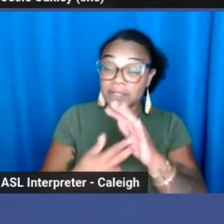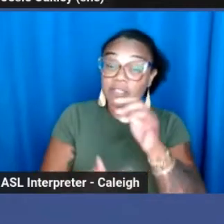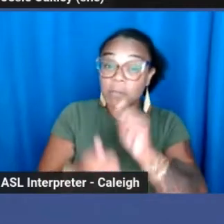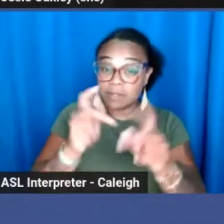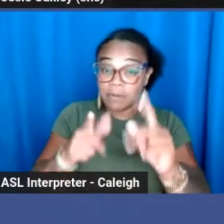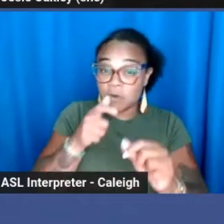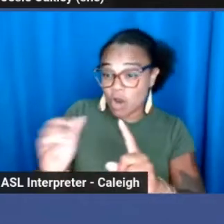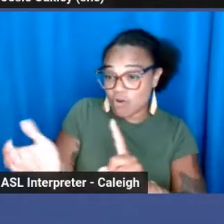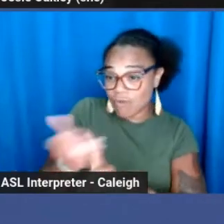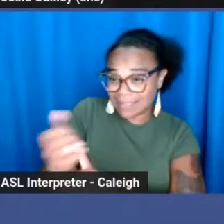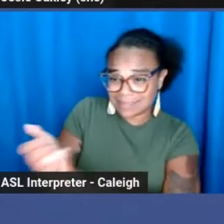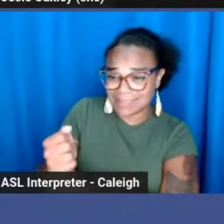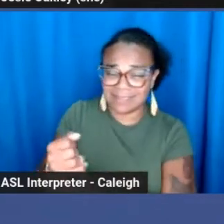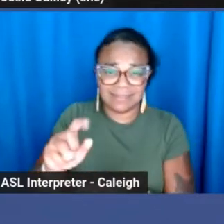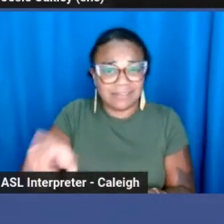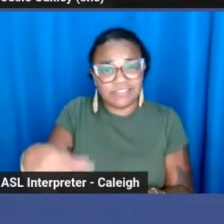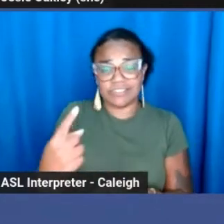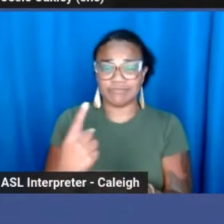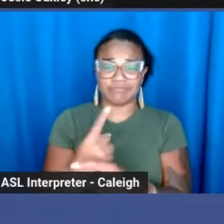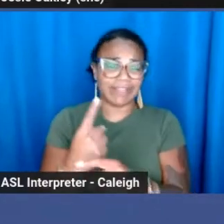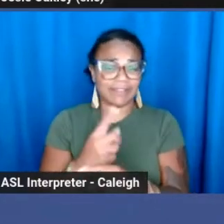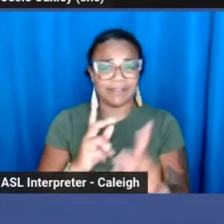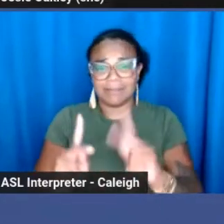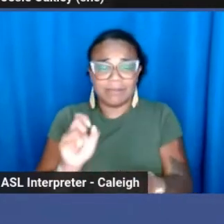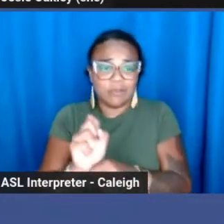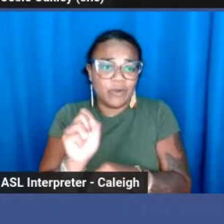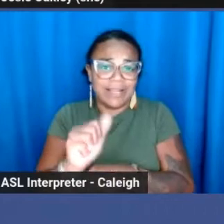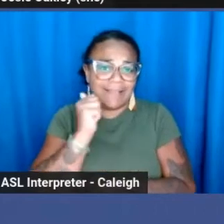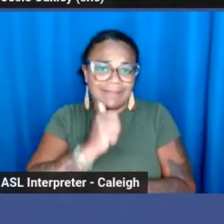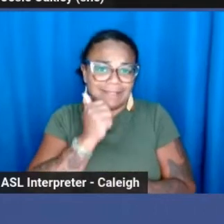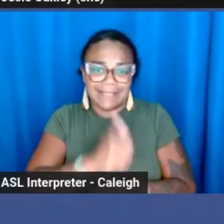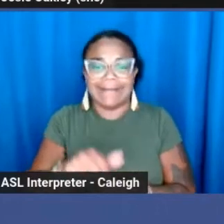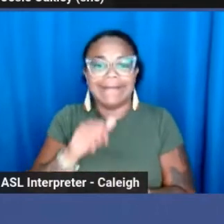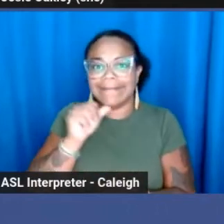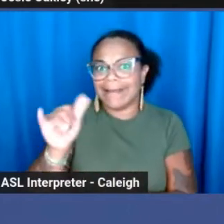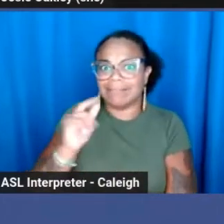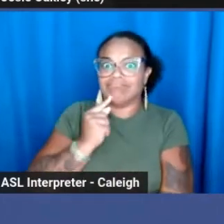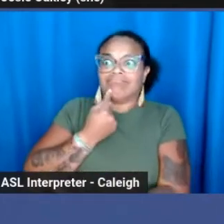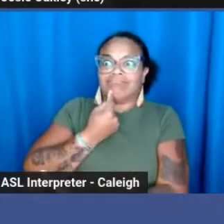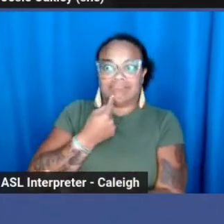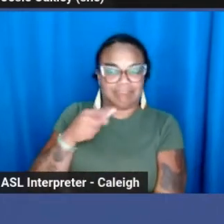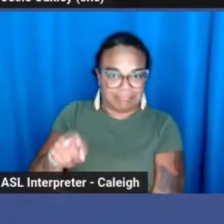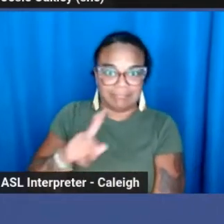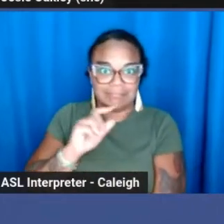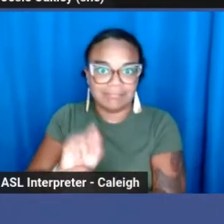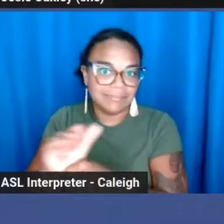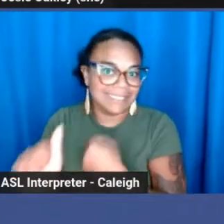are just everyday workers, not edge case scenarios that are actually dangerous.